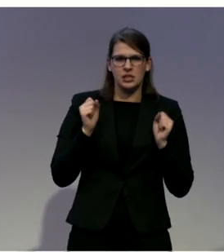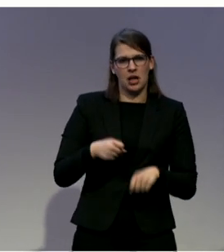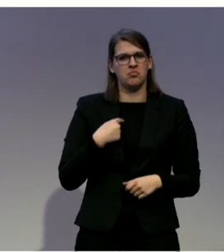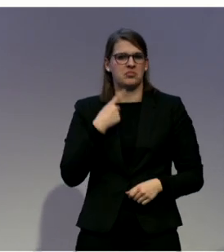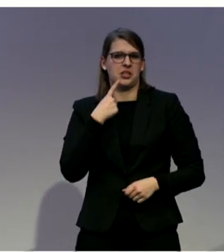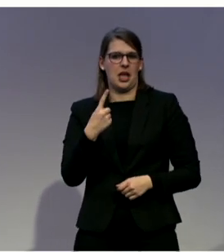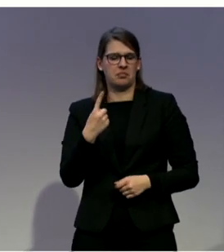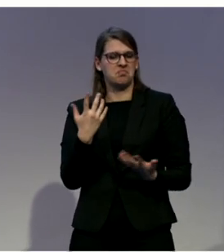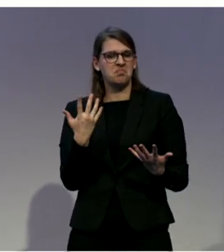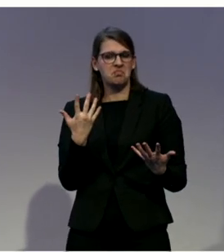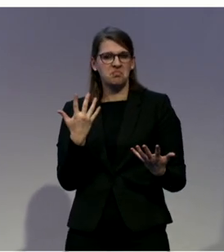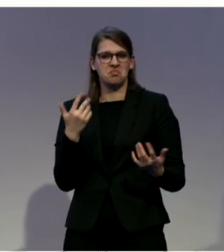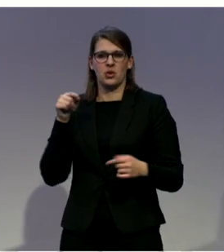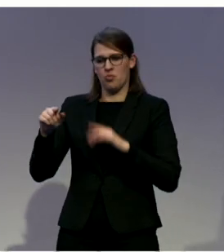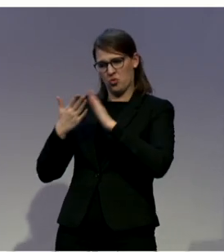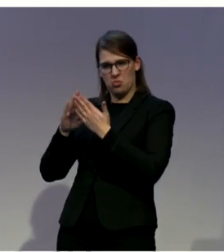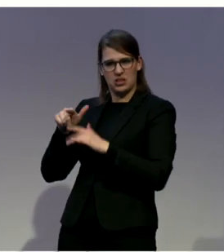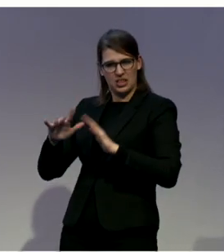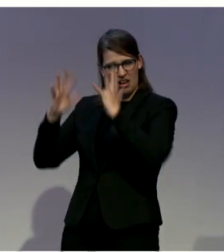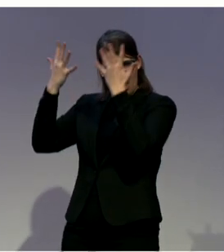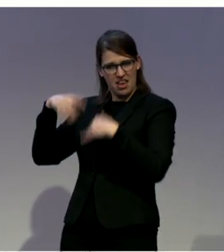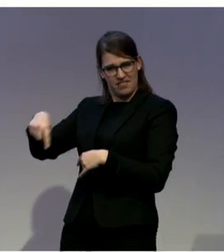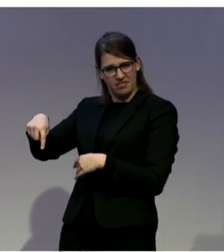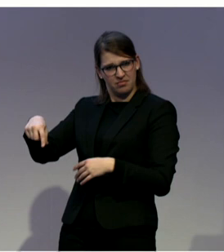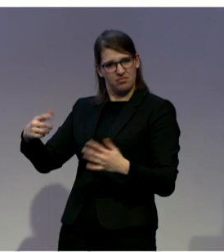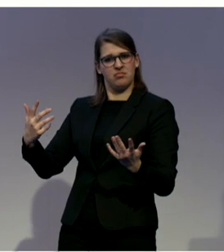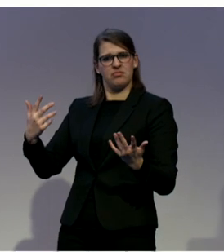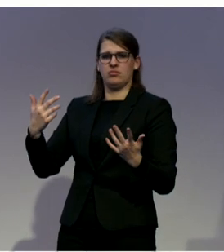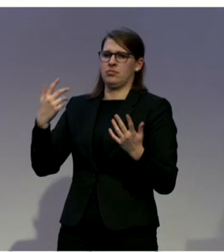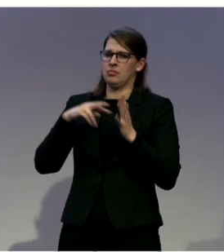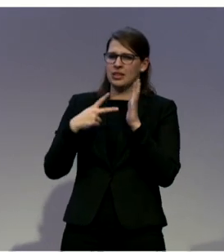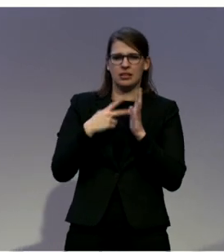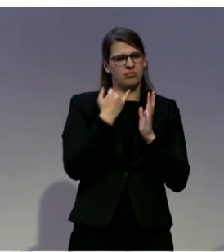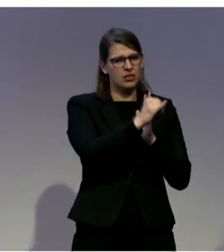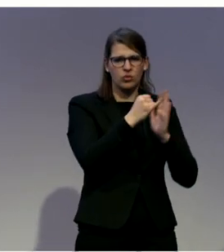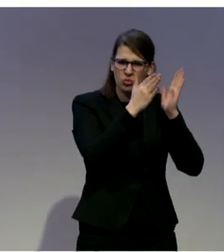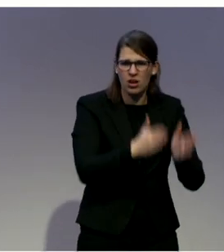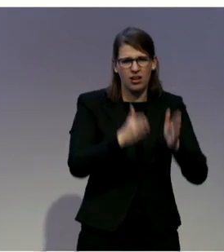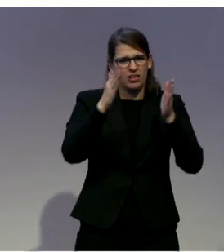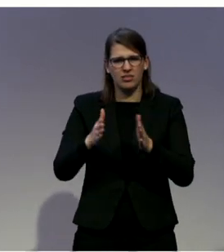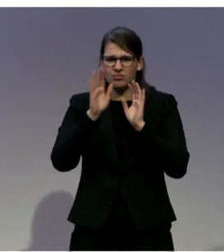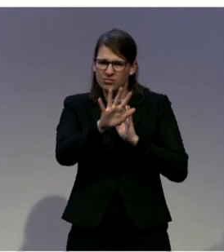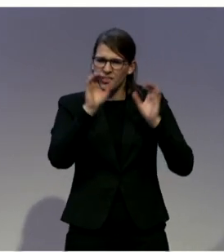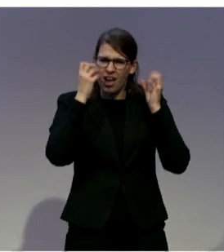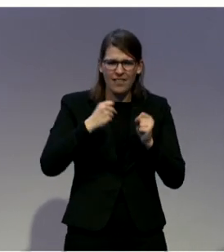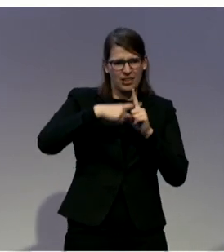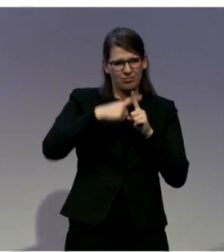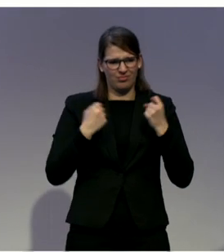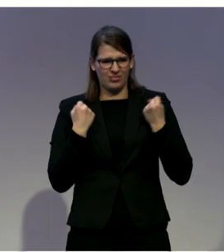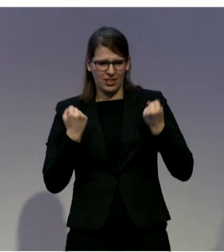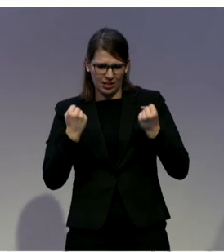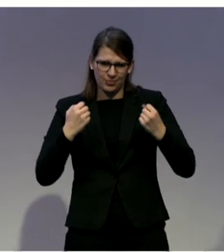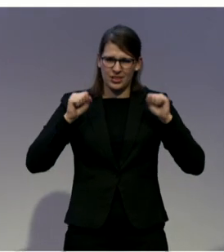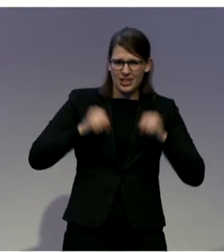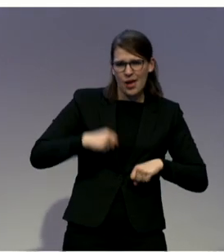developmental potentials for each one of them. And they continually and personally